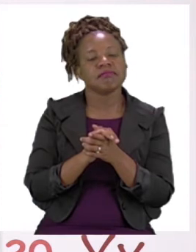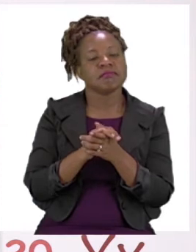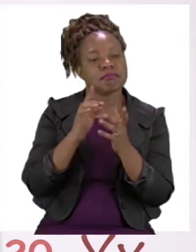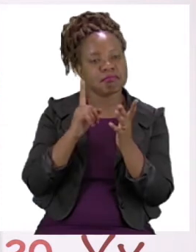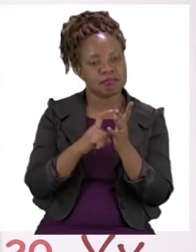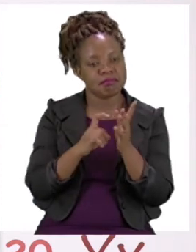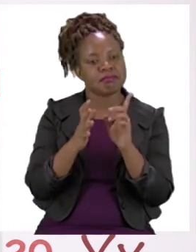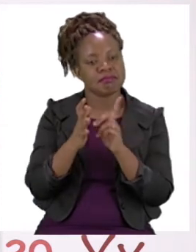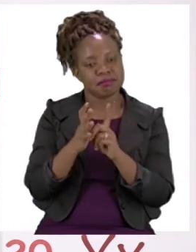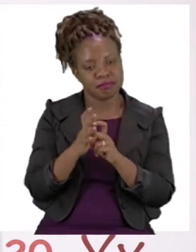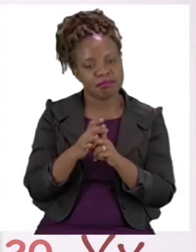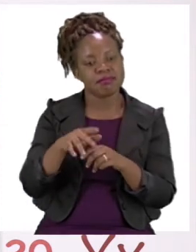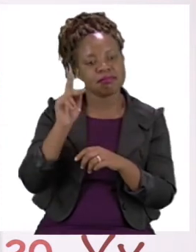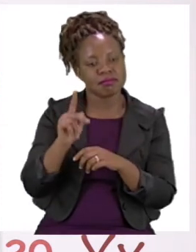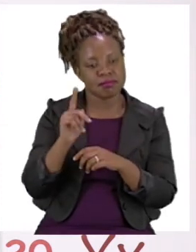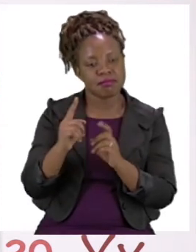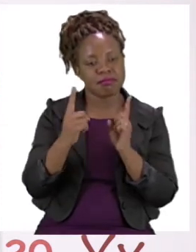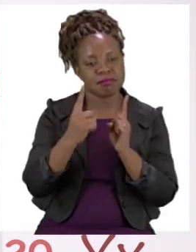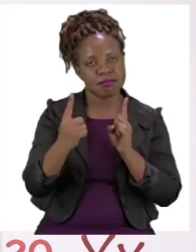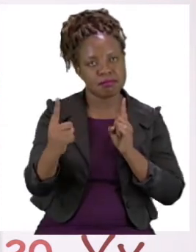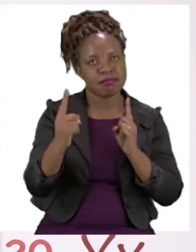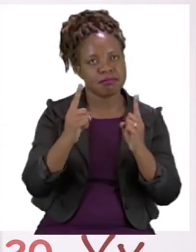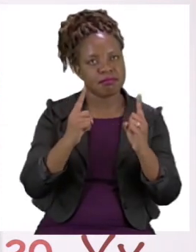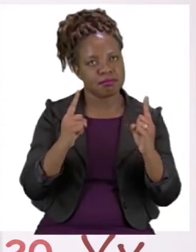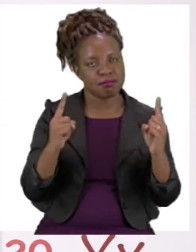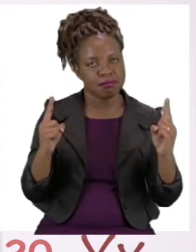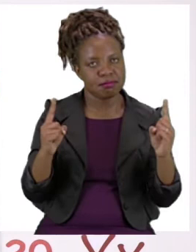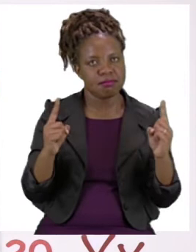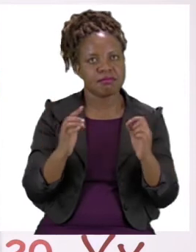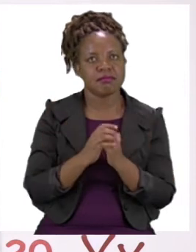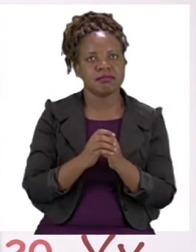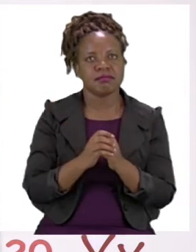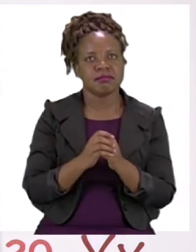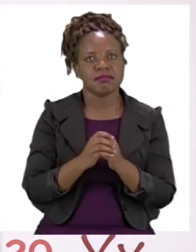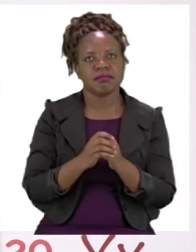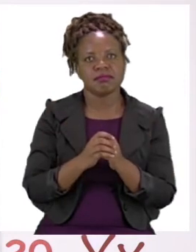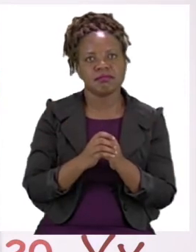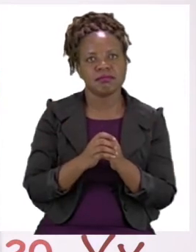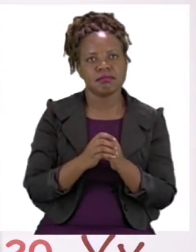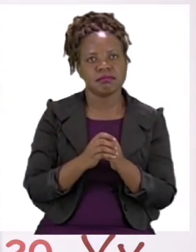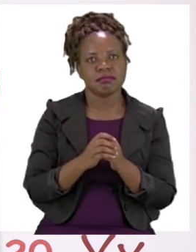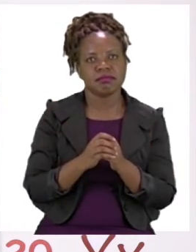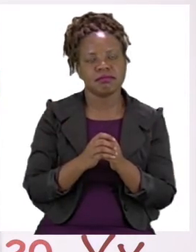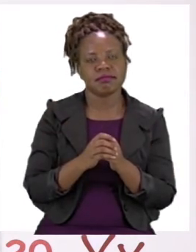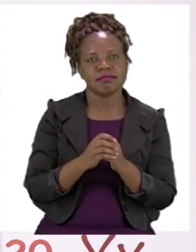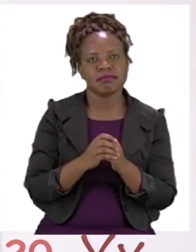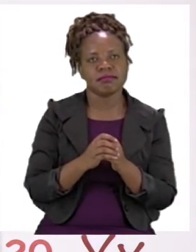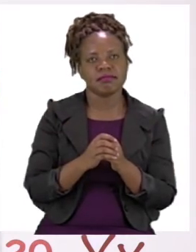social distancing. You can check by using your hands hands in front of you and by your sides.